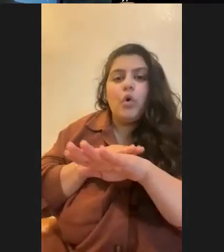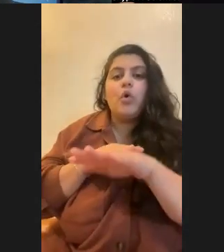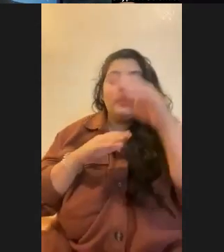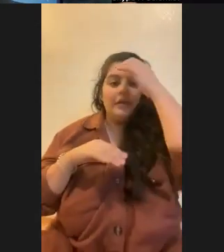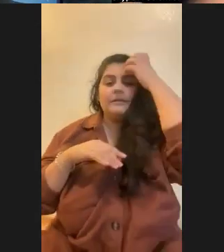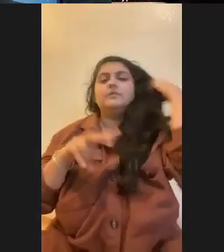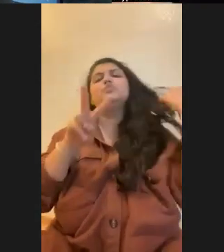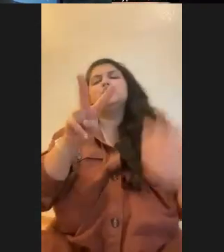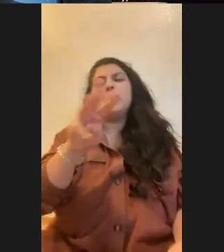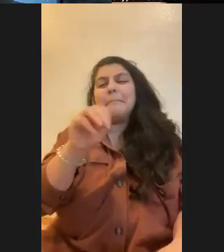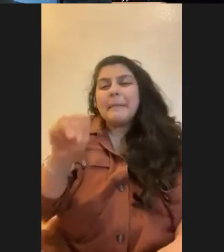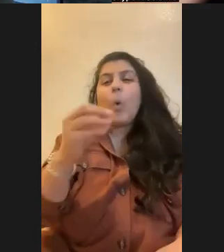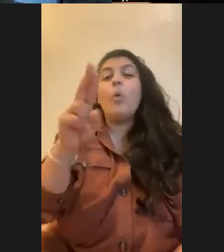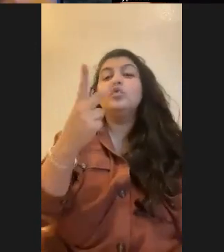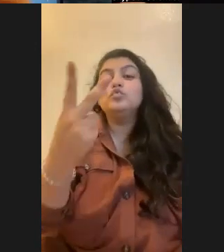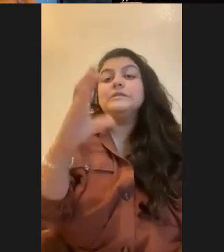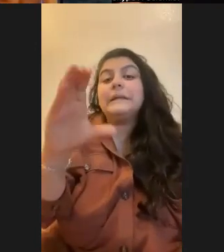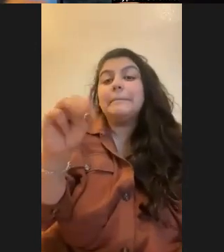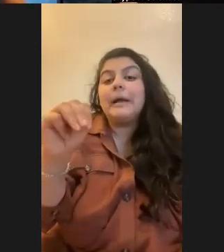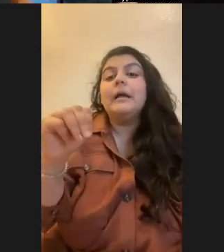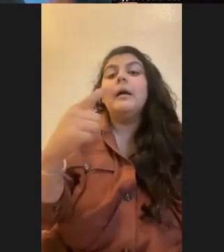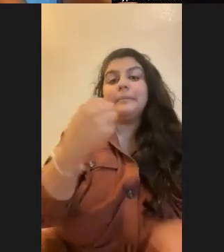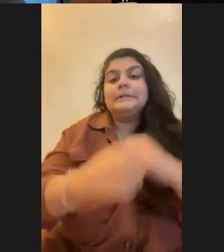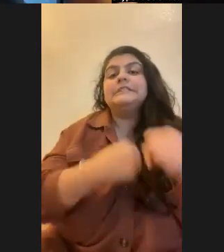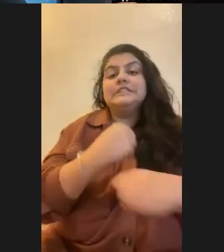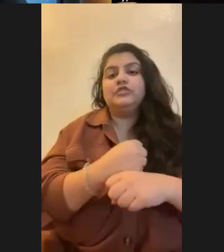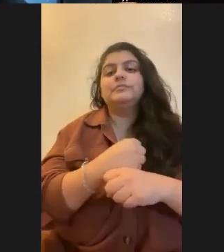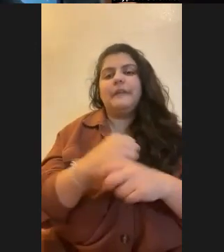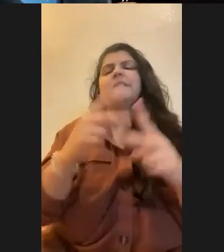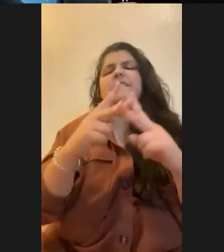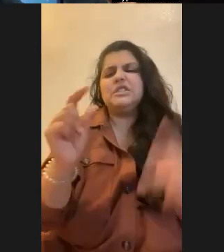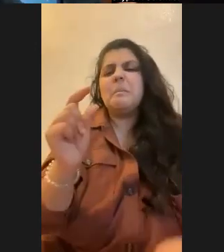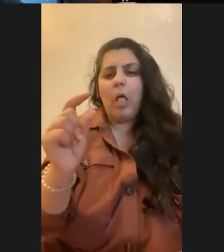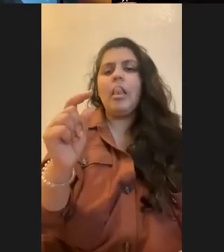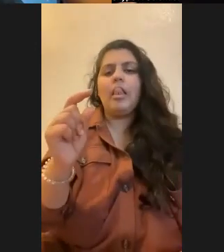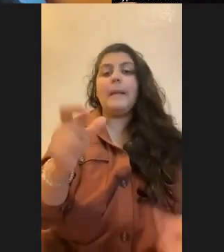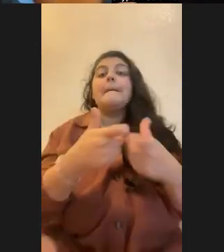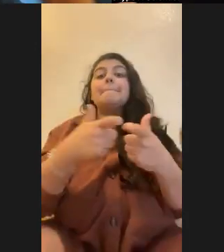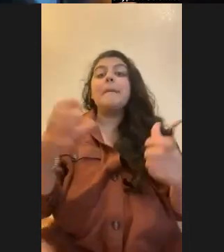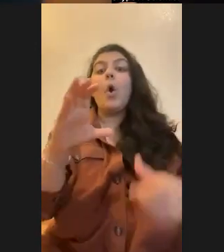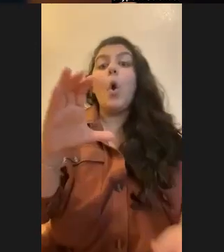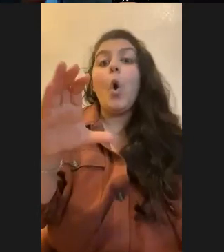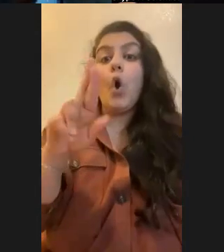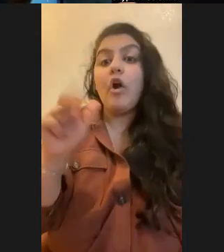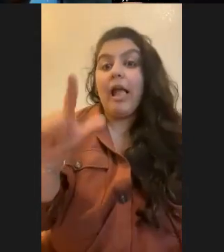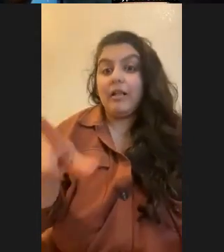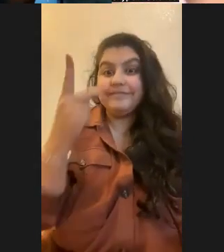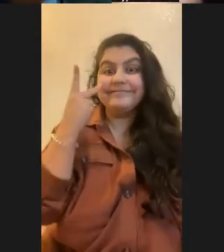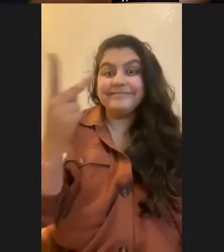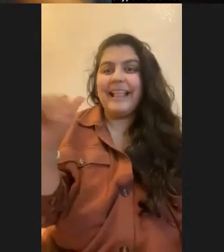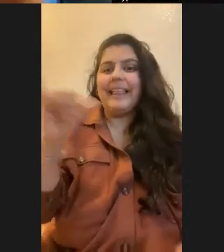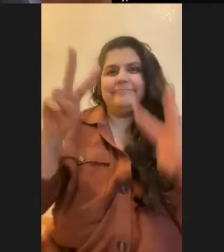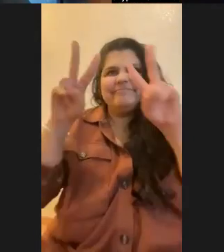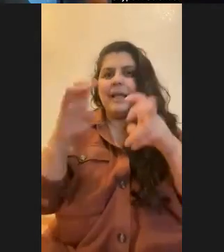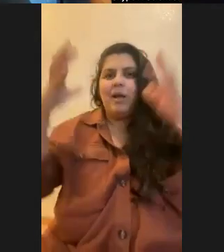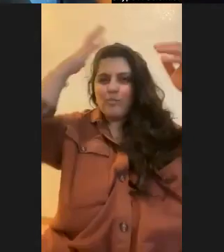millimeters or two centimeters per year. So they grow very, very small. So these big coral that you're seeing like, um, brain coral, which are pretty like